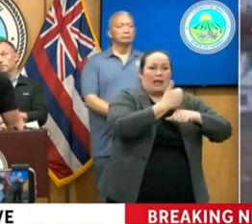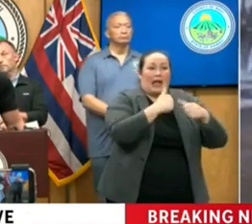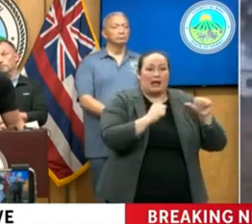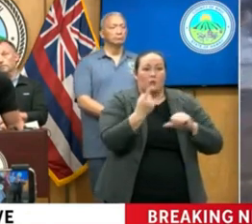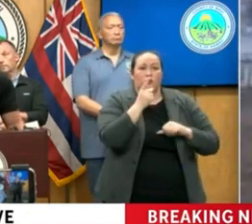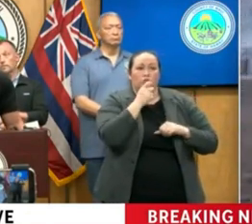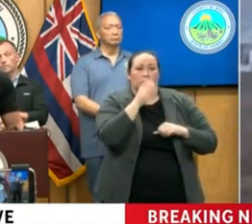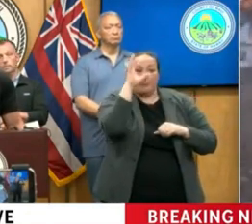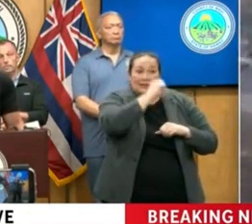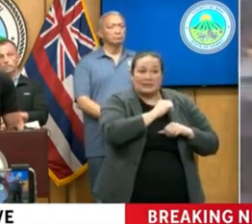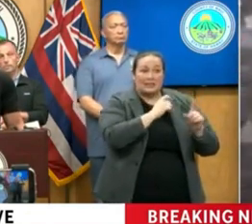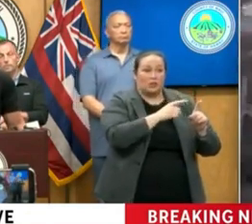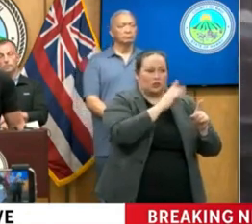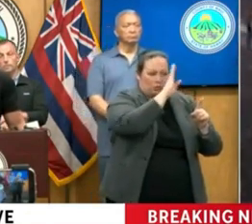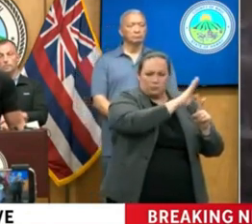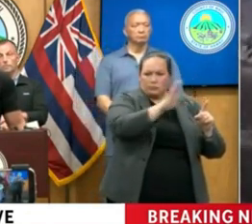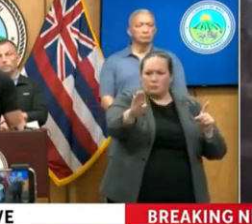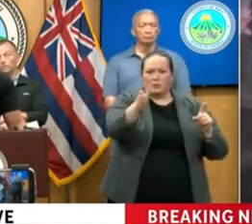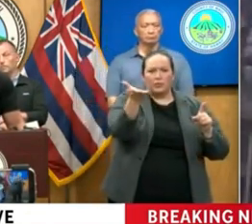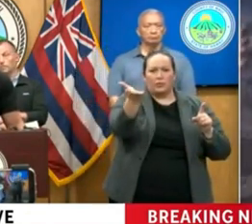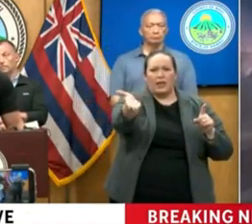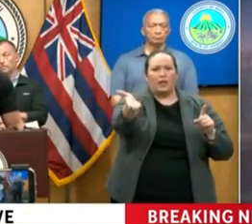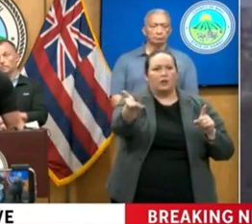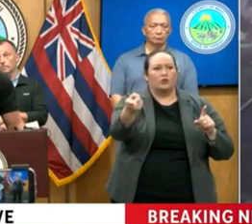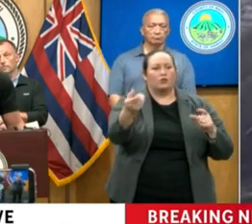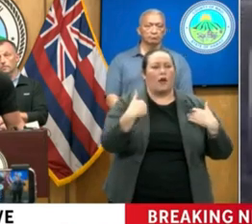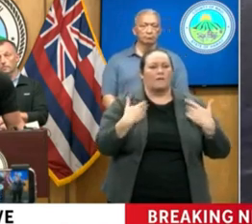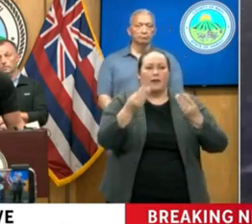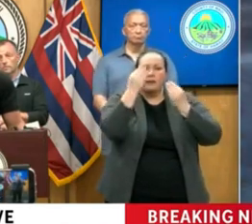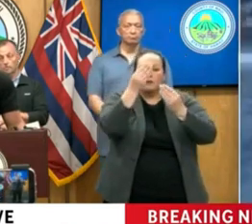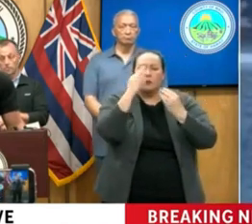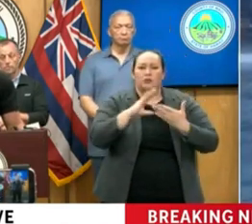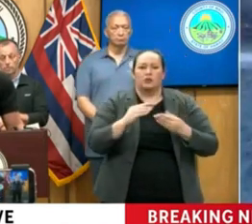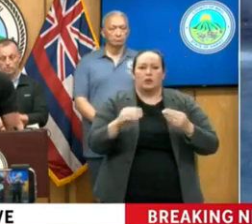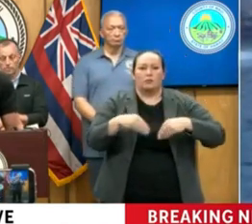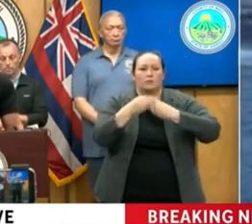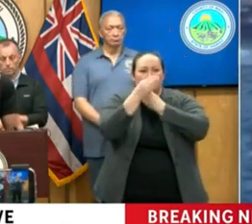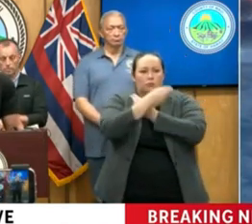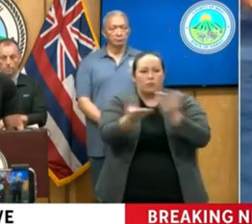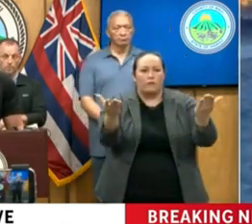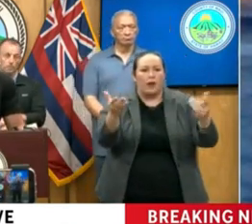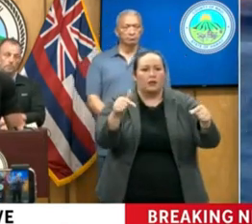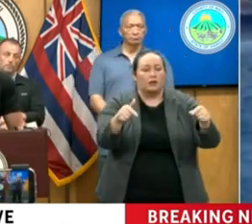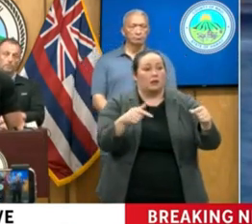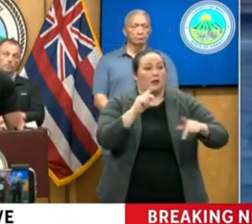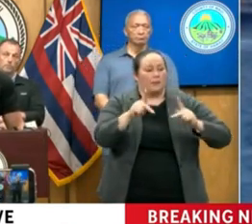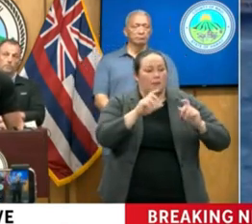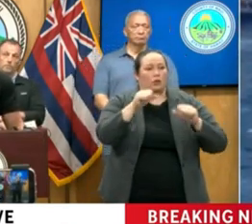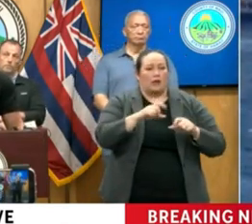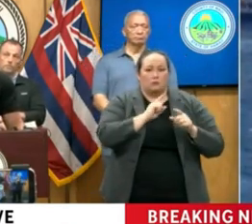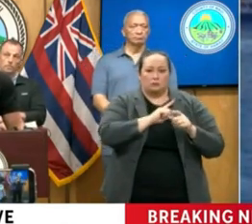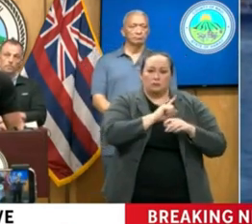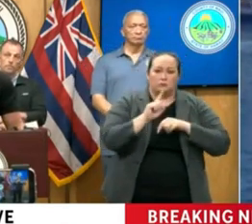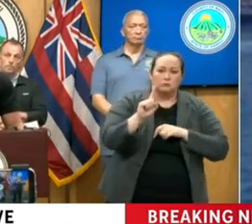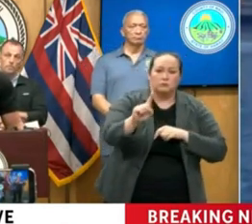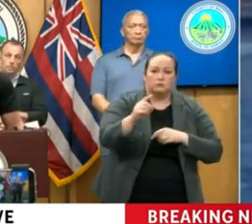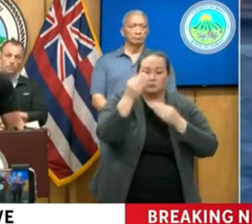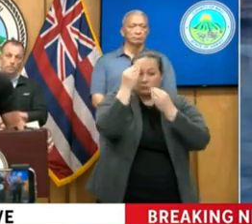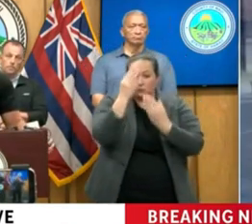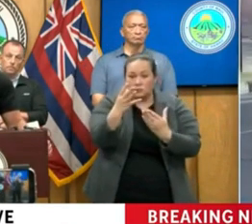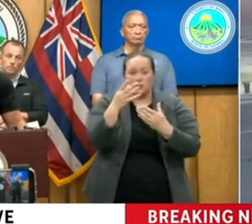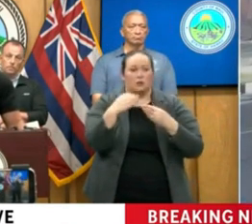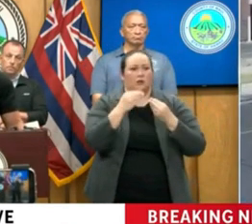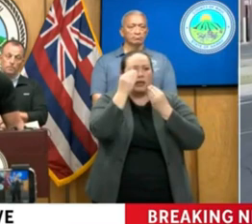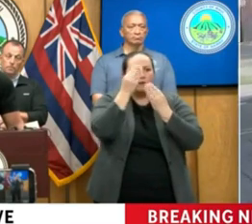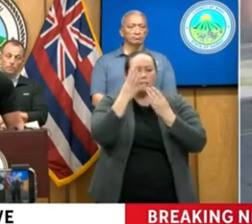anybody, we would direct you there. We'll make sure that you have that information provided. People can go there and give the information